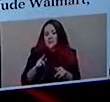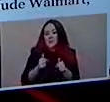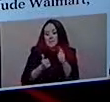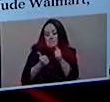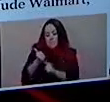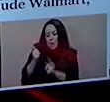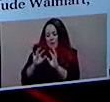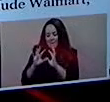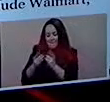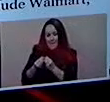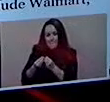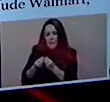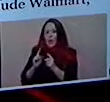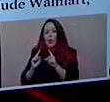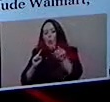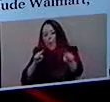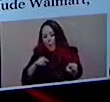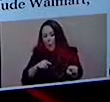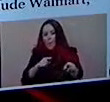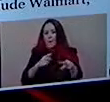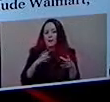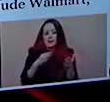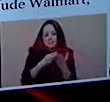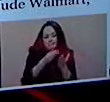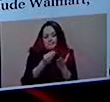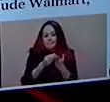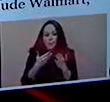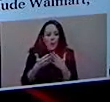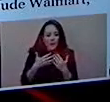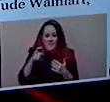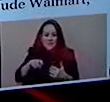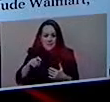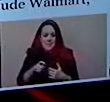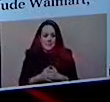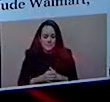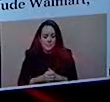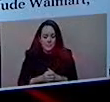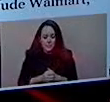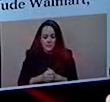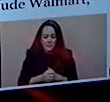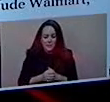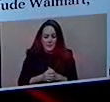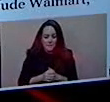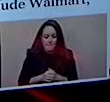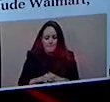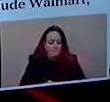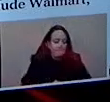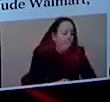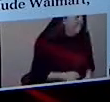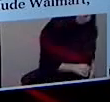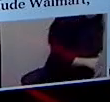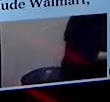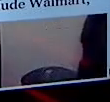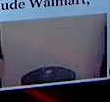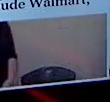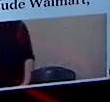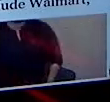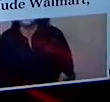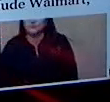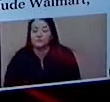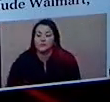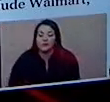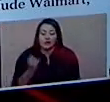get there because, as they say, it does not affect shopping, whether it's essential or non-essential. And this will go through Monday, November 30th,